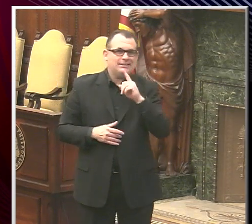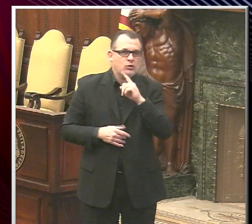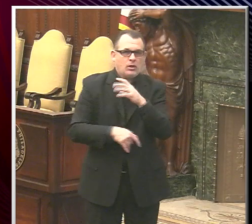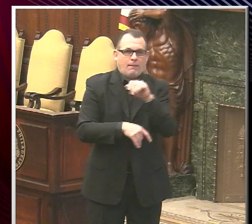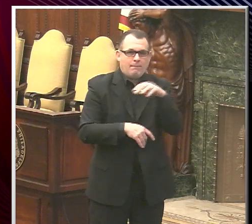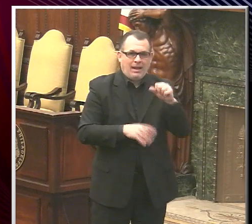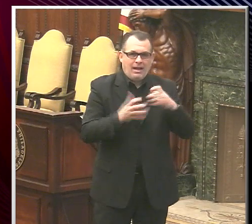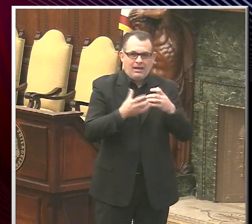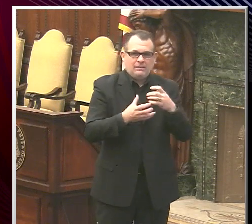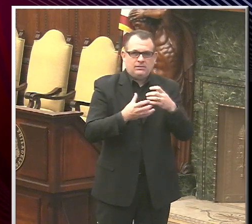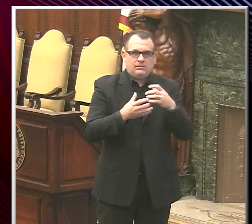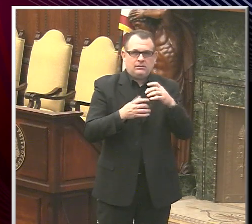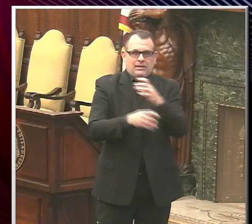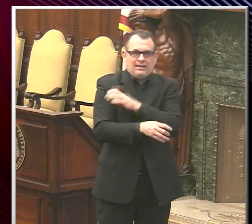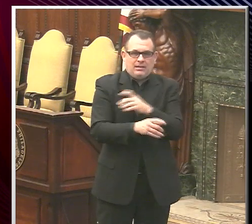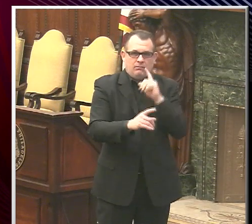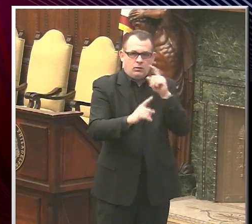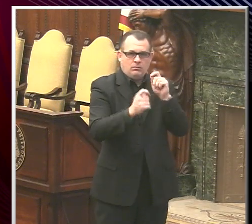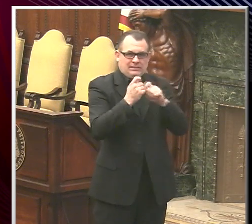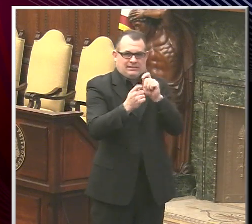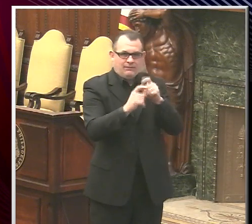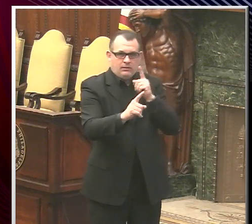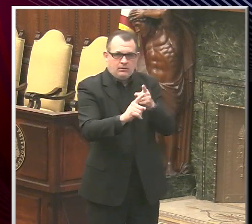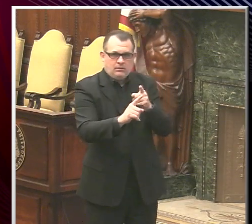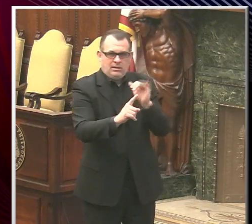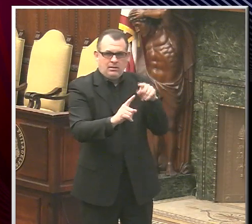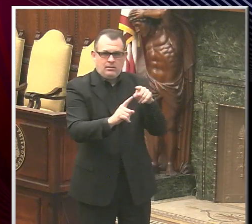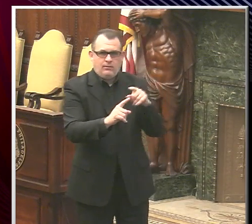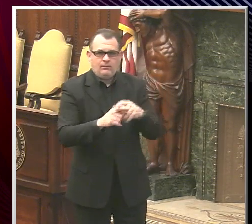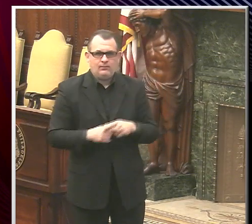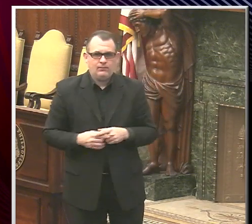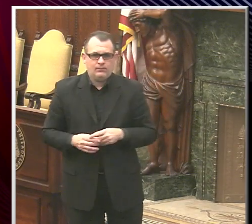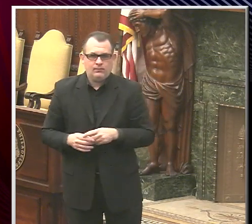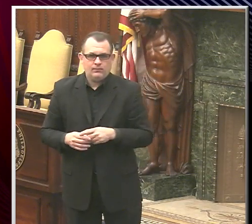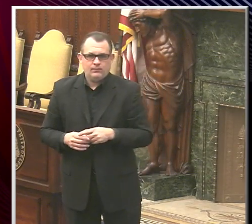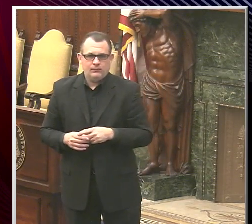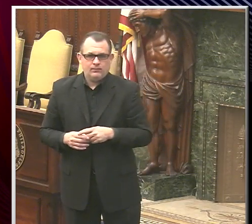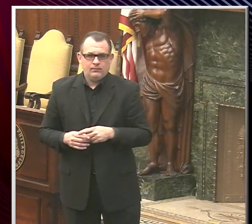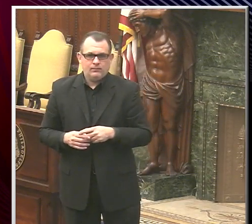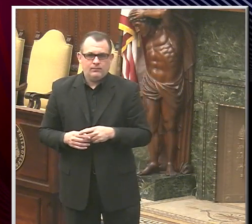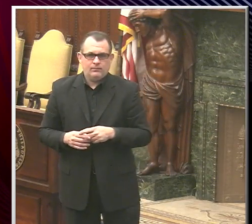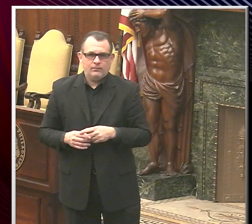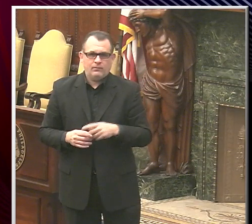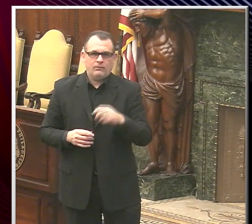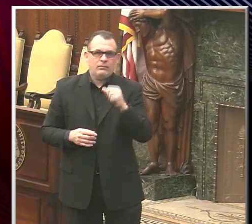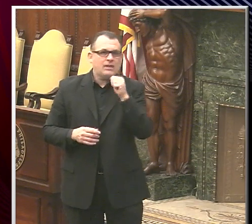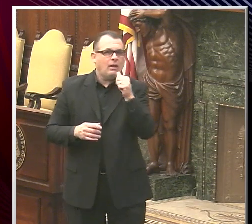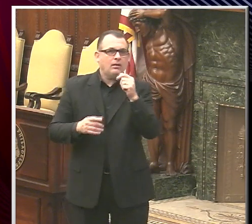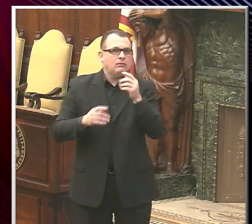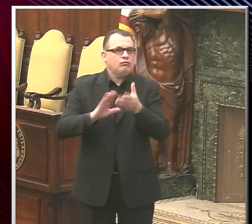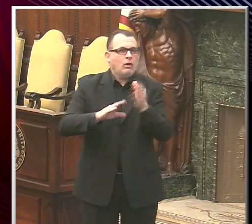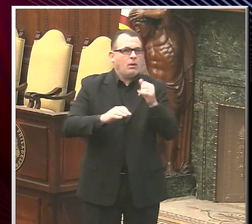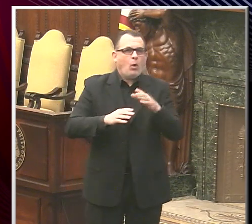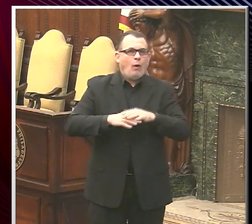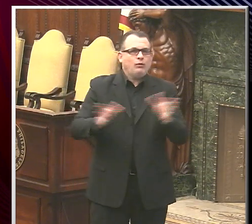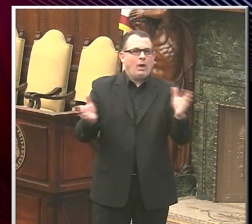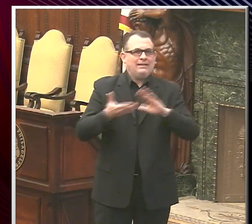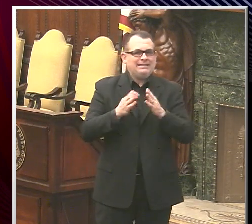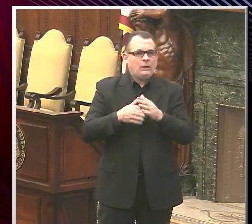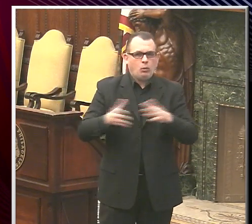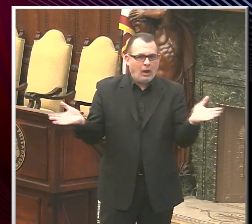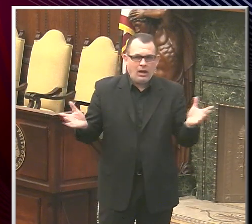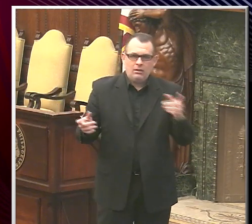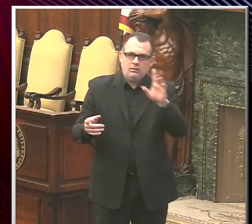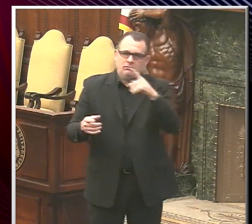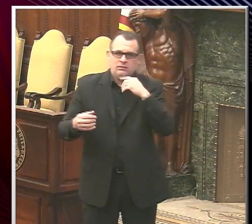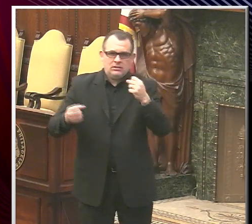community. And so that's not the overall citywide strategy. That's just one of many mass clinics I hope